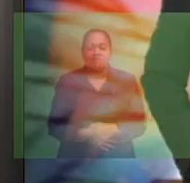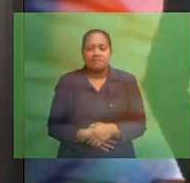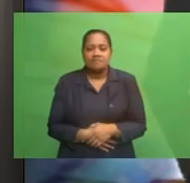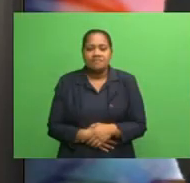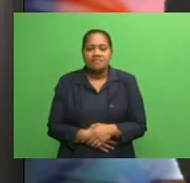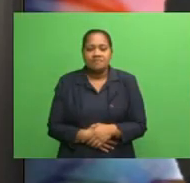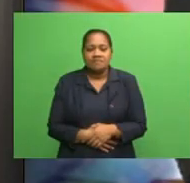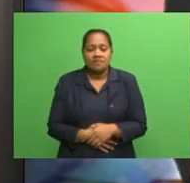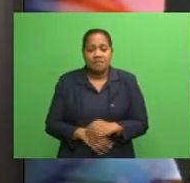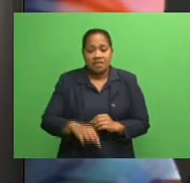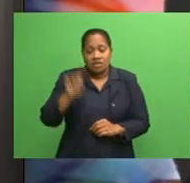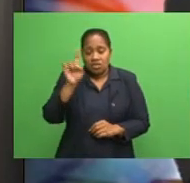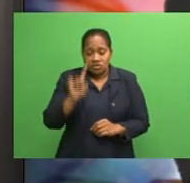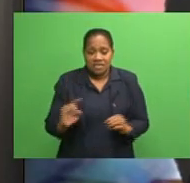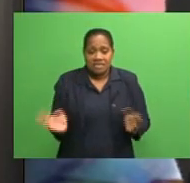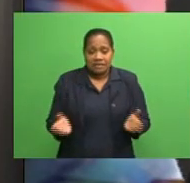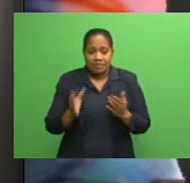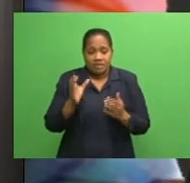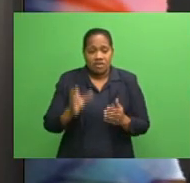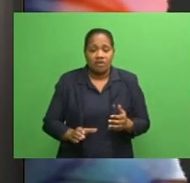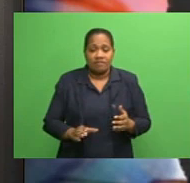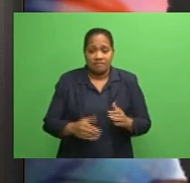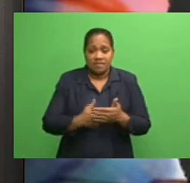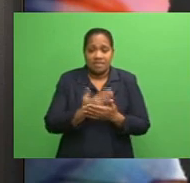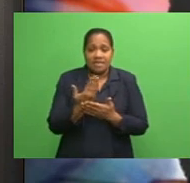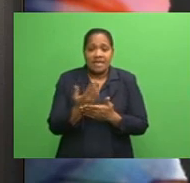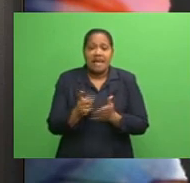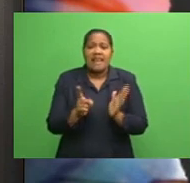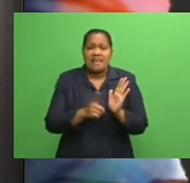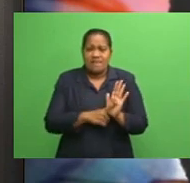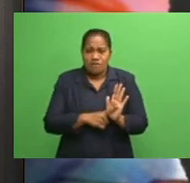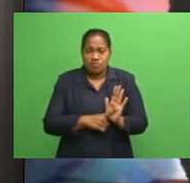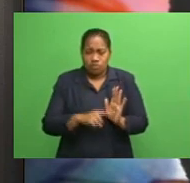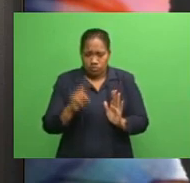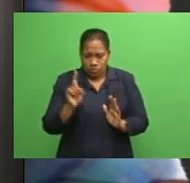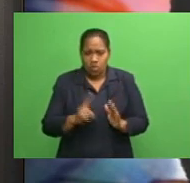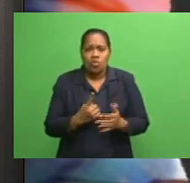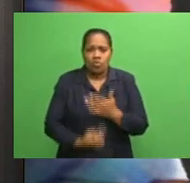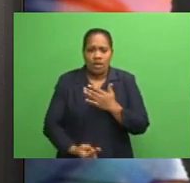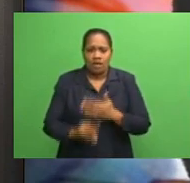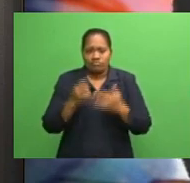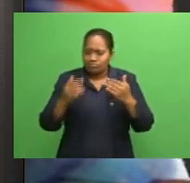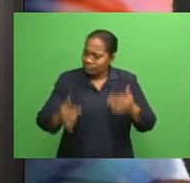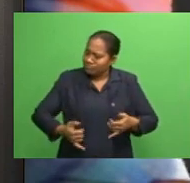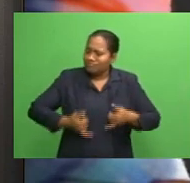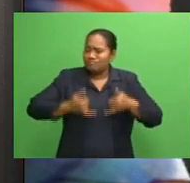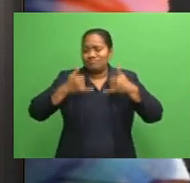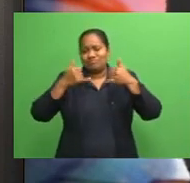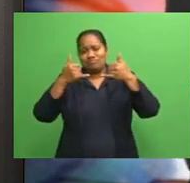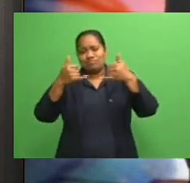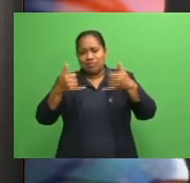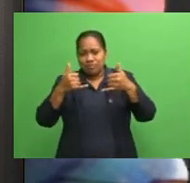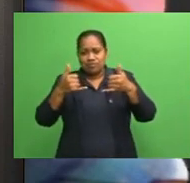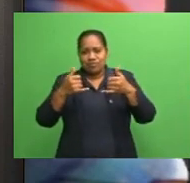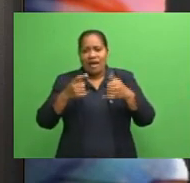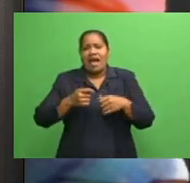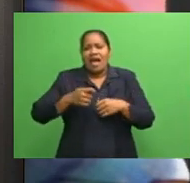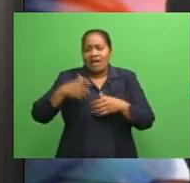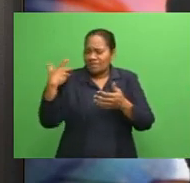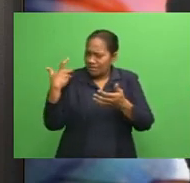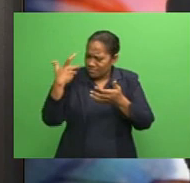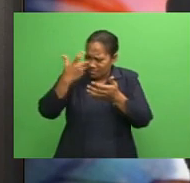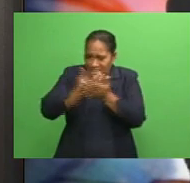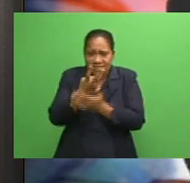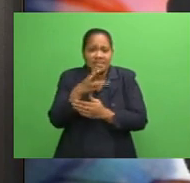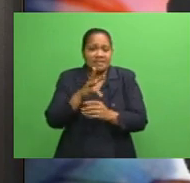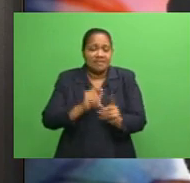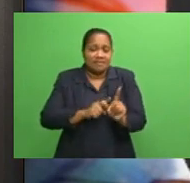In today's play of the day, Liverpool finally lifting the English Premier League trophy after a lapse of 30 years. While they were confirmed as